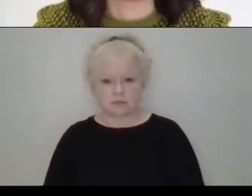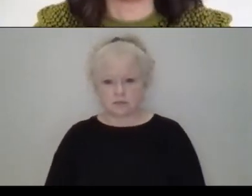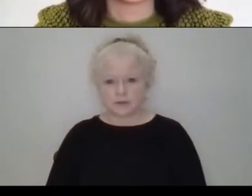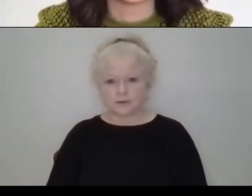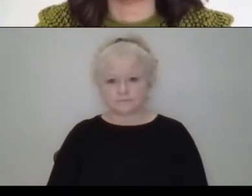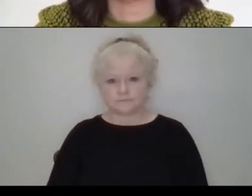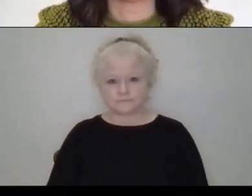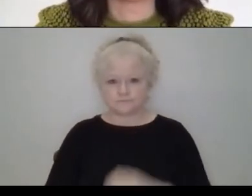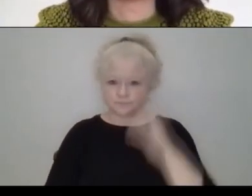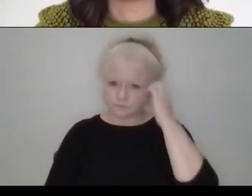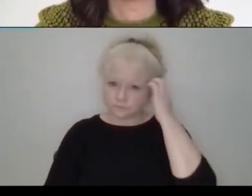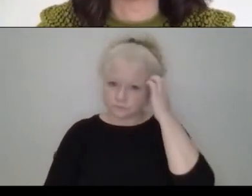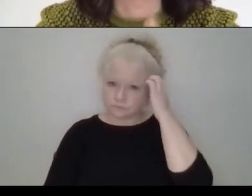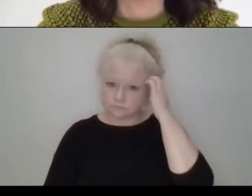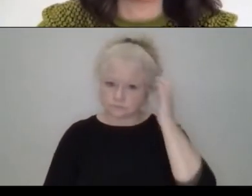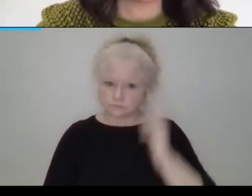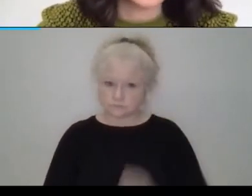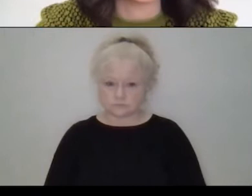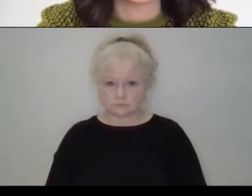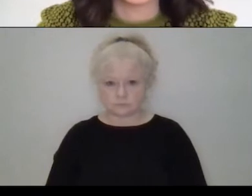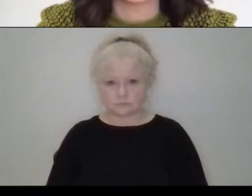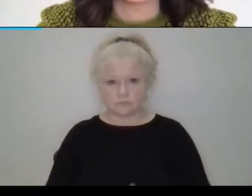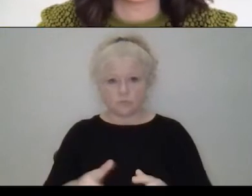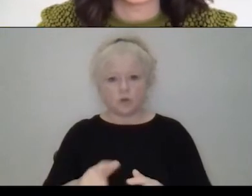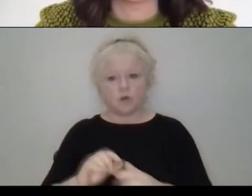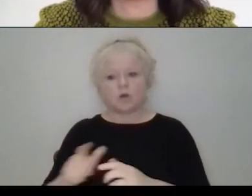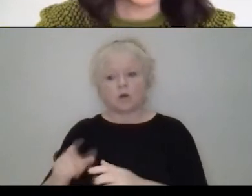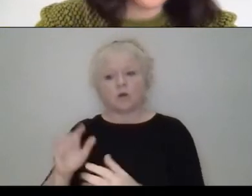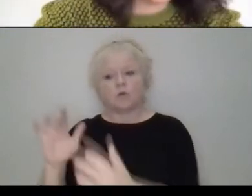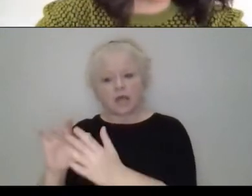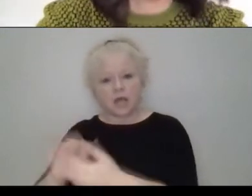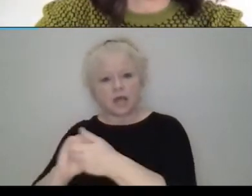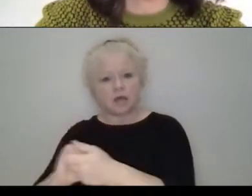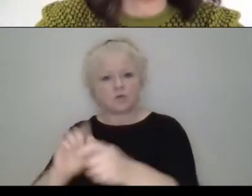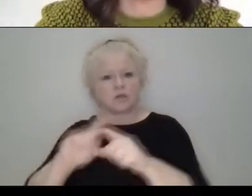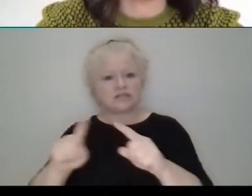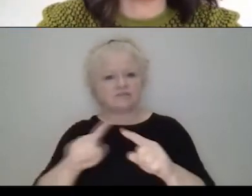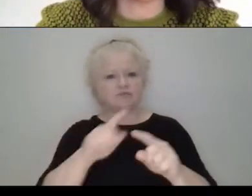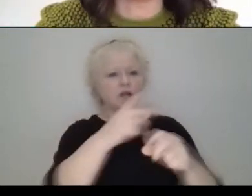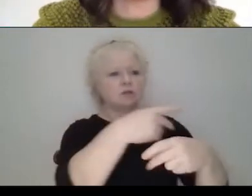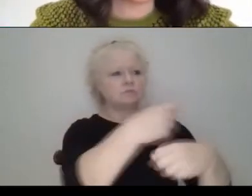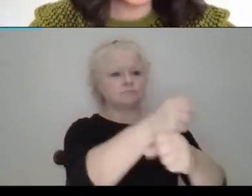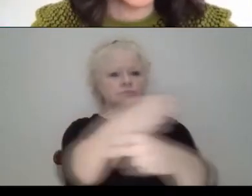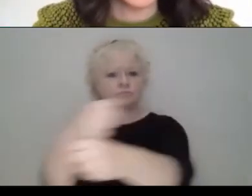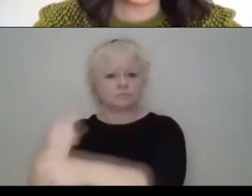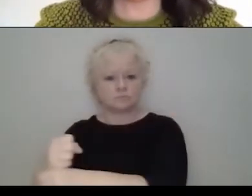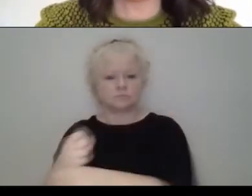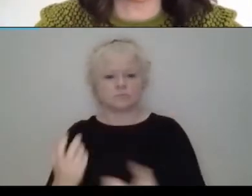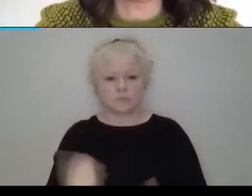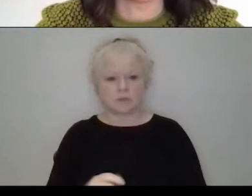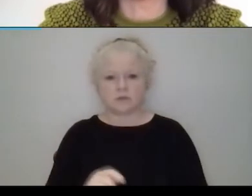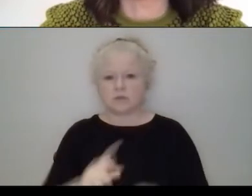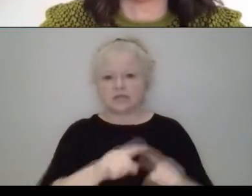time, um, I mean, we collaborate with Zapotec productions managers. So people from Teotitlán del Valle,